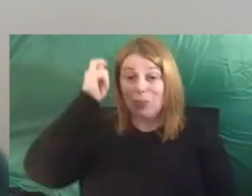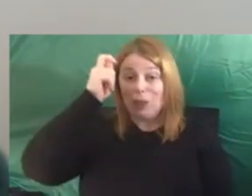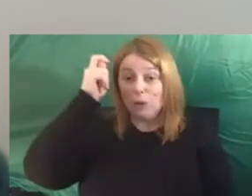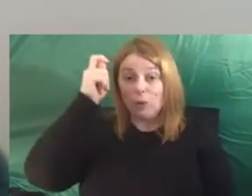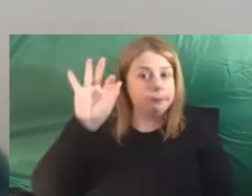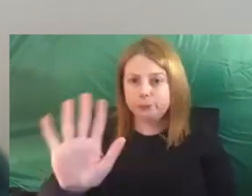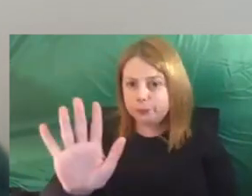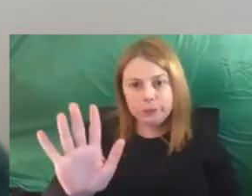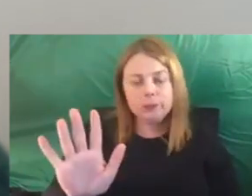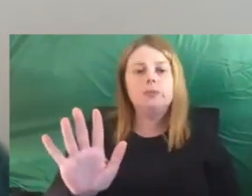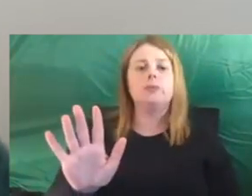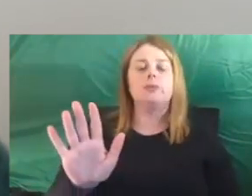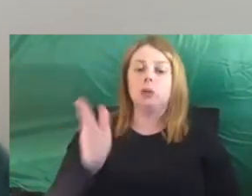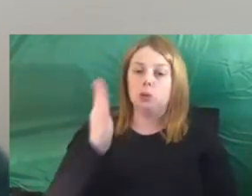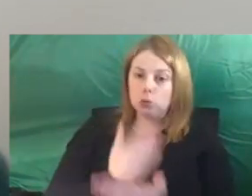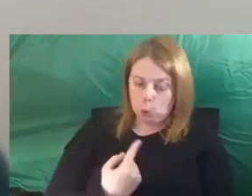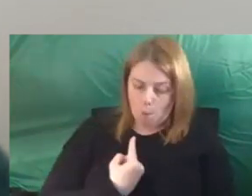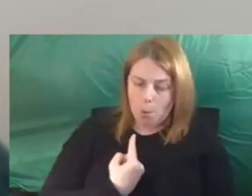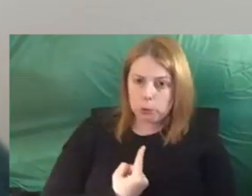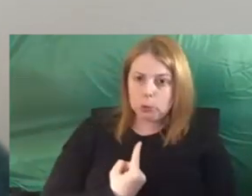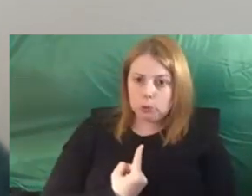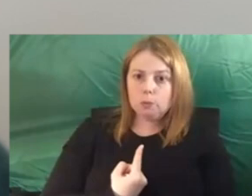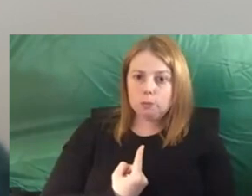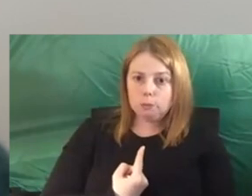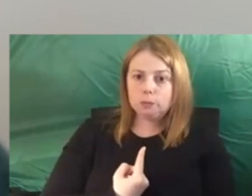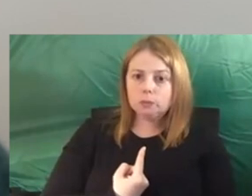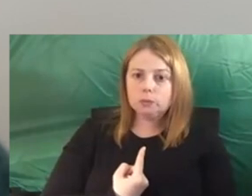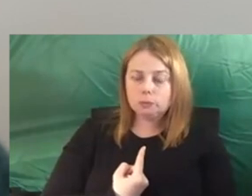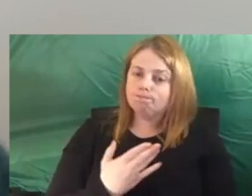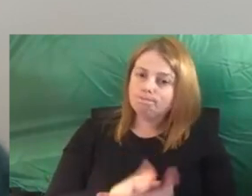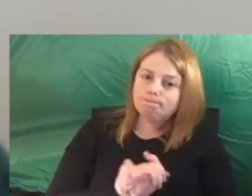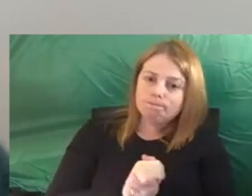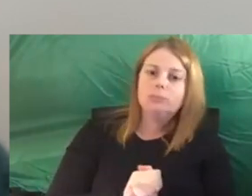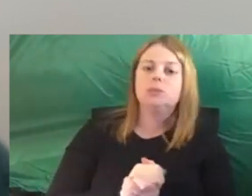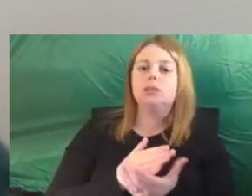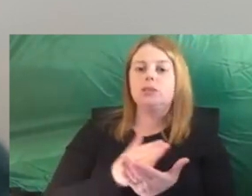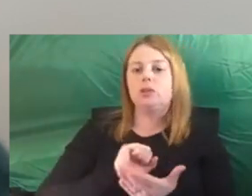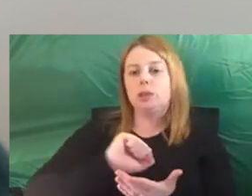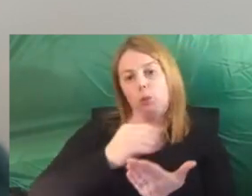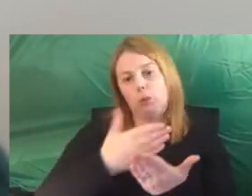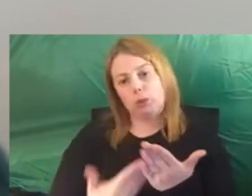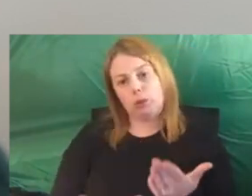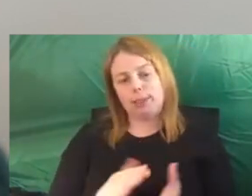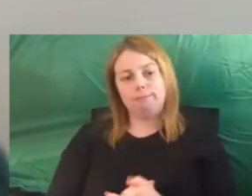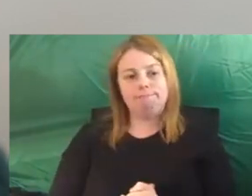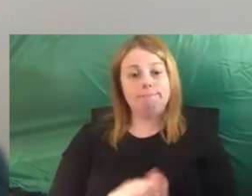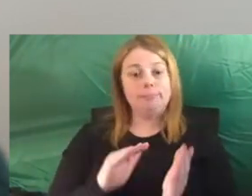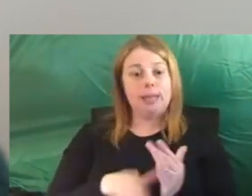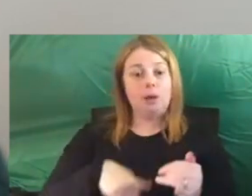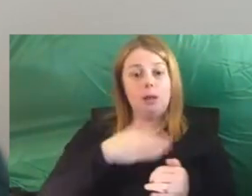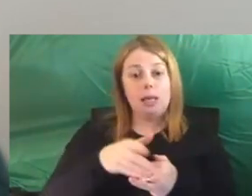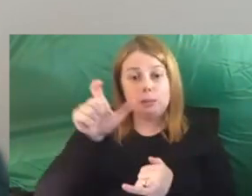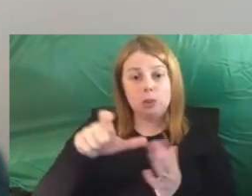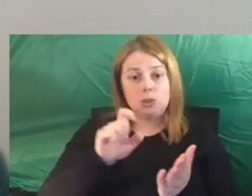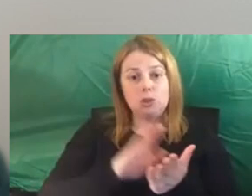you know, is very personal. And I think I really appreciate you sharing that story today. I'll just pass over finally to Chantel